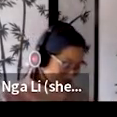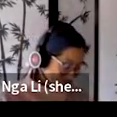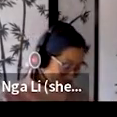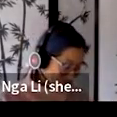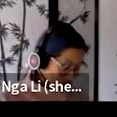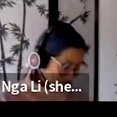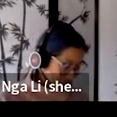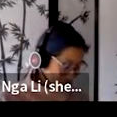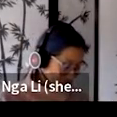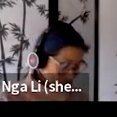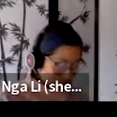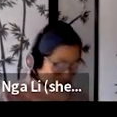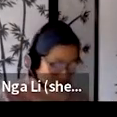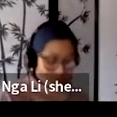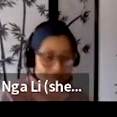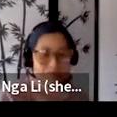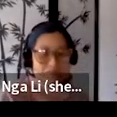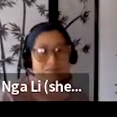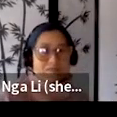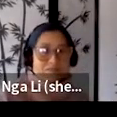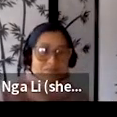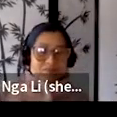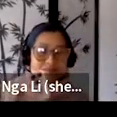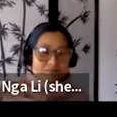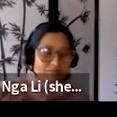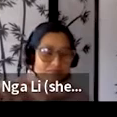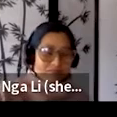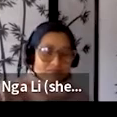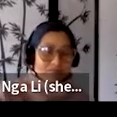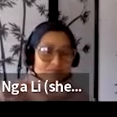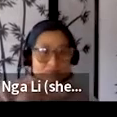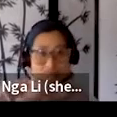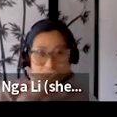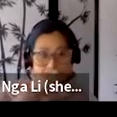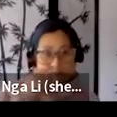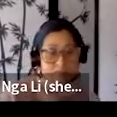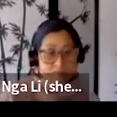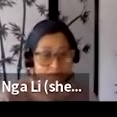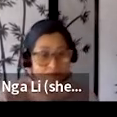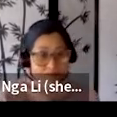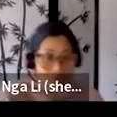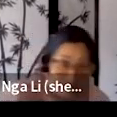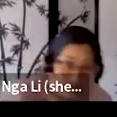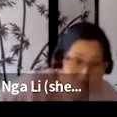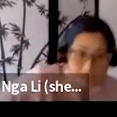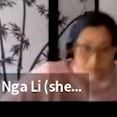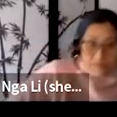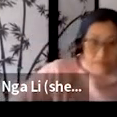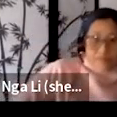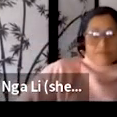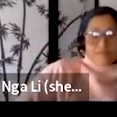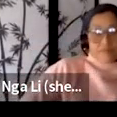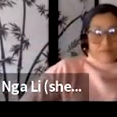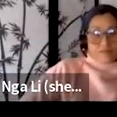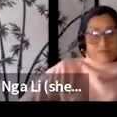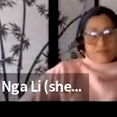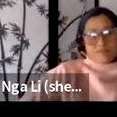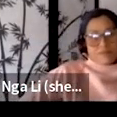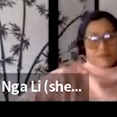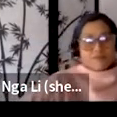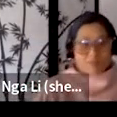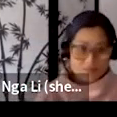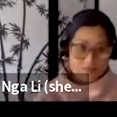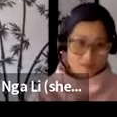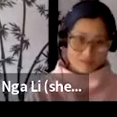But I appreciate your time and thank you for your attention. Thank you. And I have to